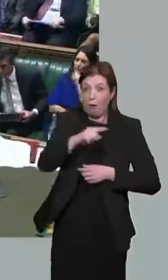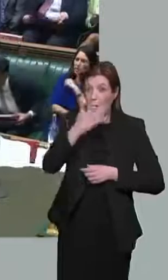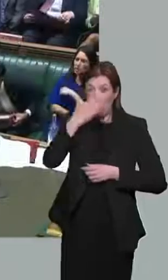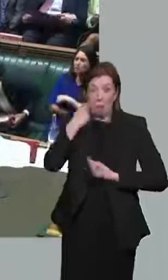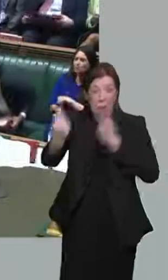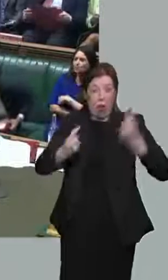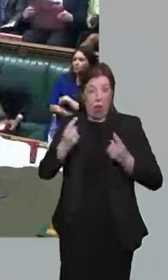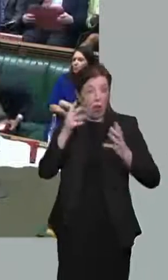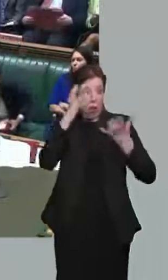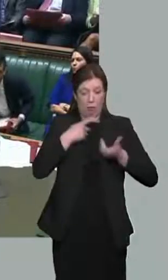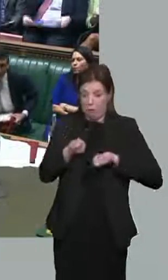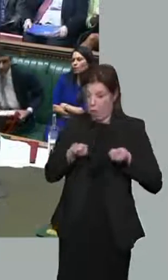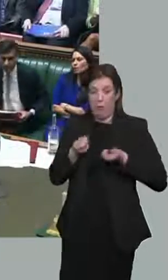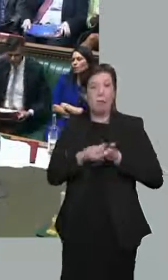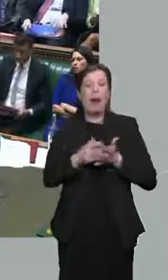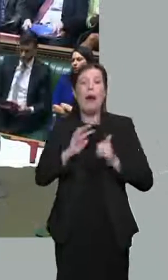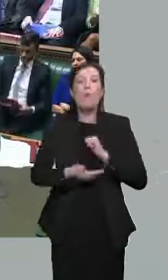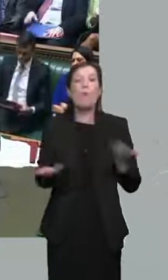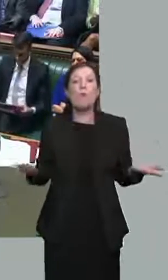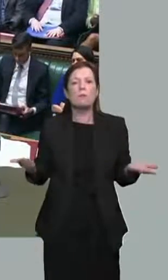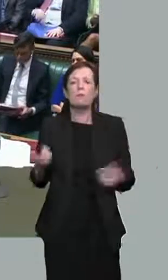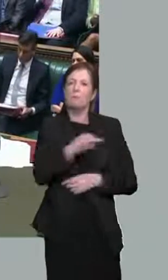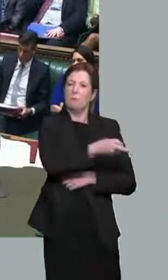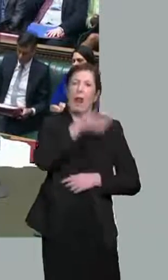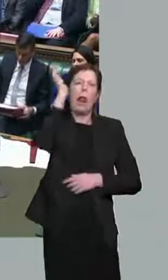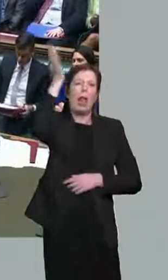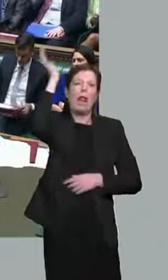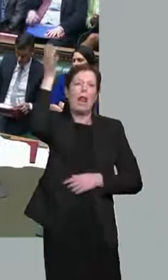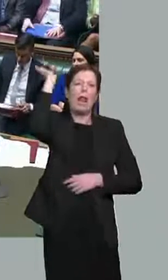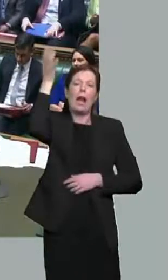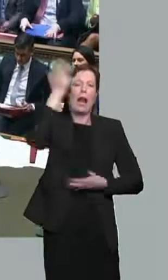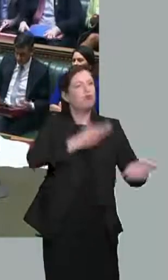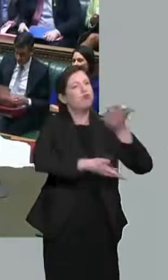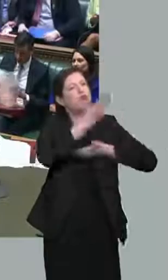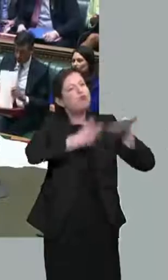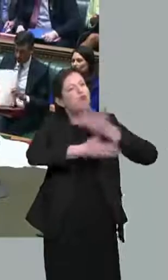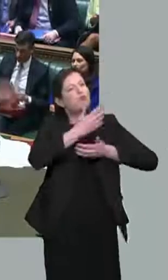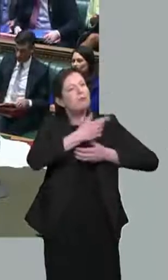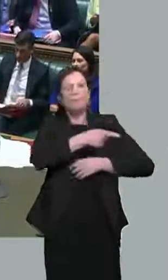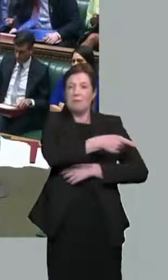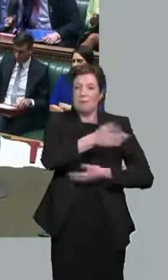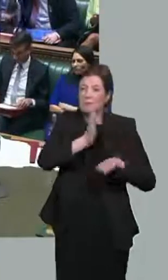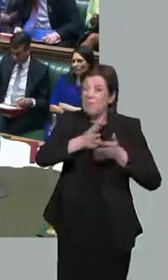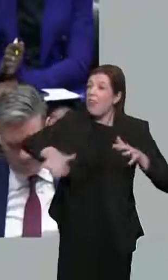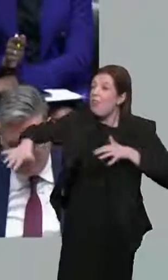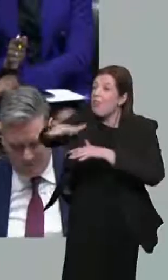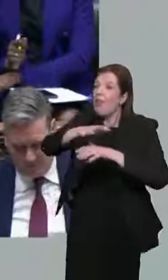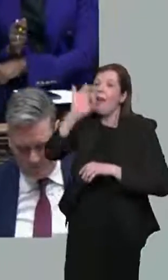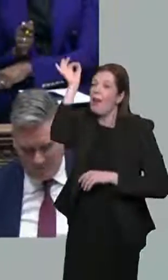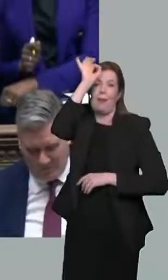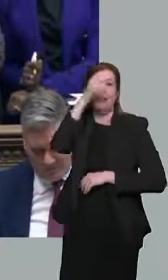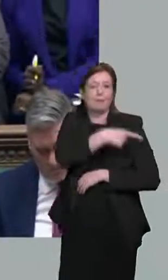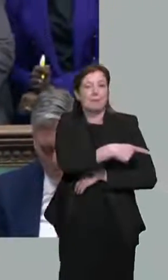For all his words, it is clear that the Chancellor does not understand the scale of the challenge. He